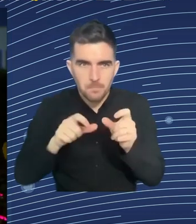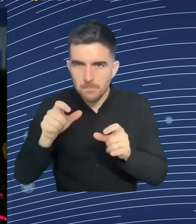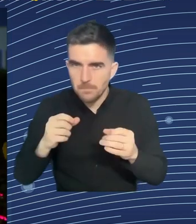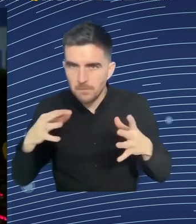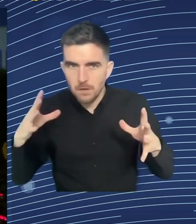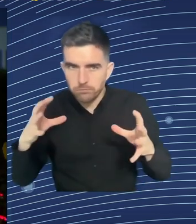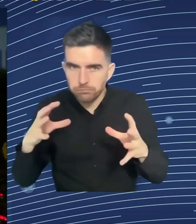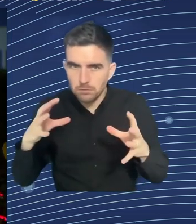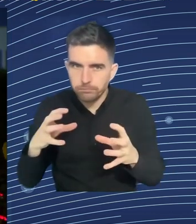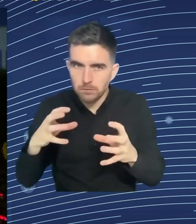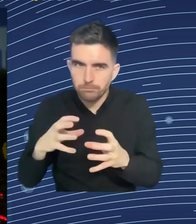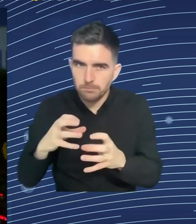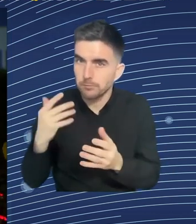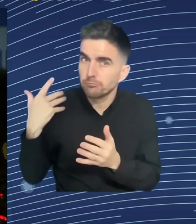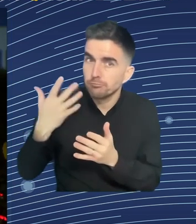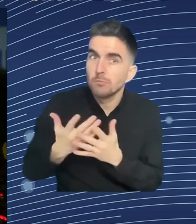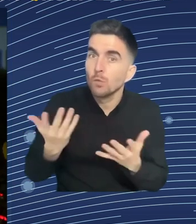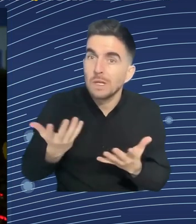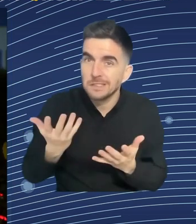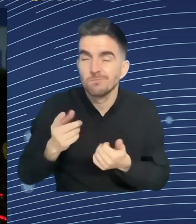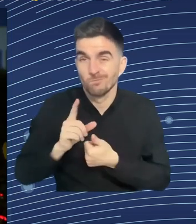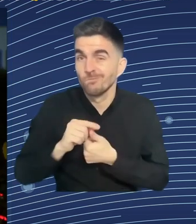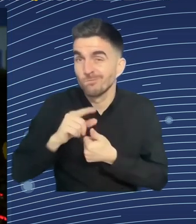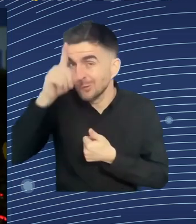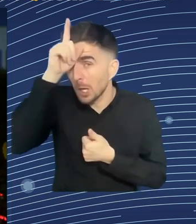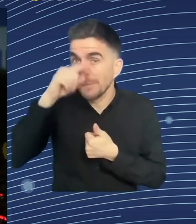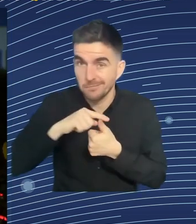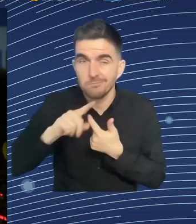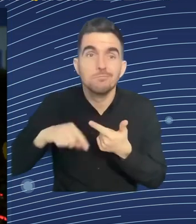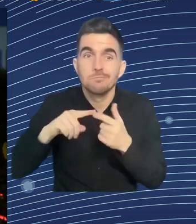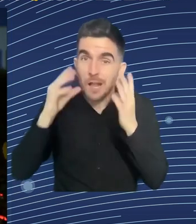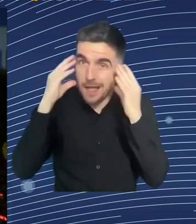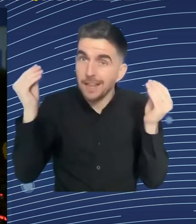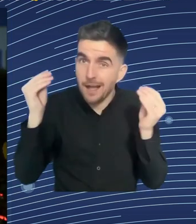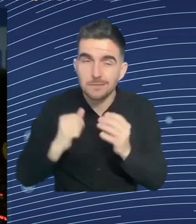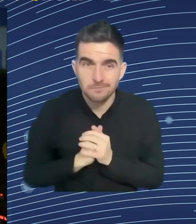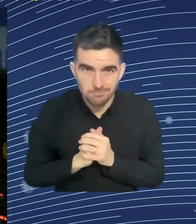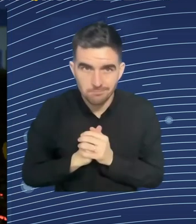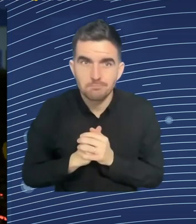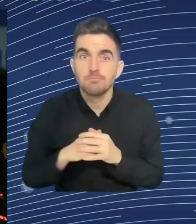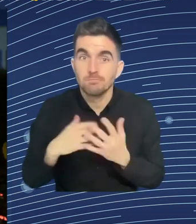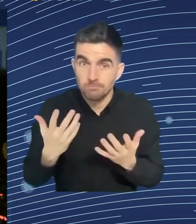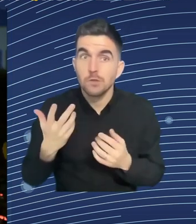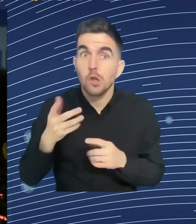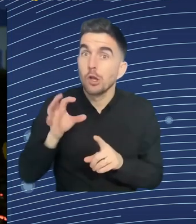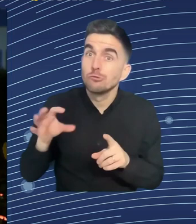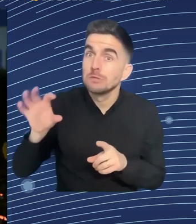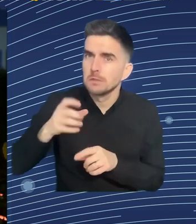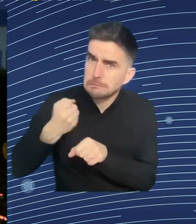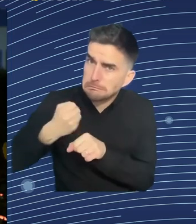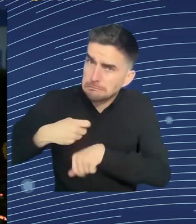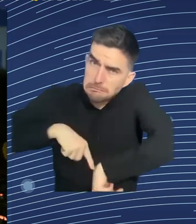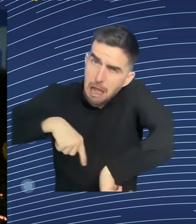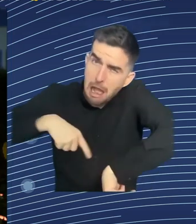works the longest hours during the week, during the year, I'm proud to say that is Greece. Greeks have the hardest working Europeans.